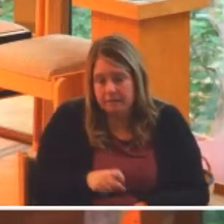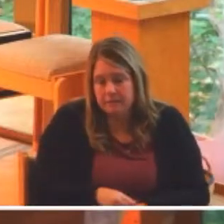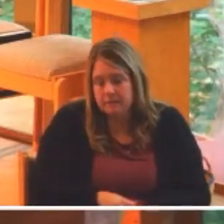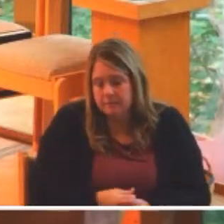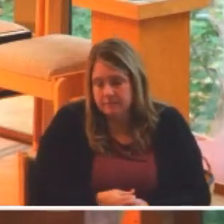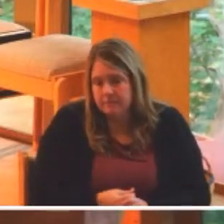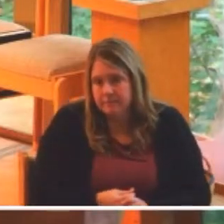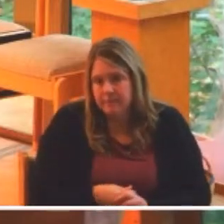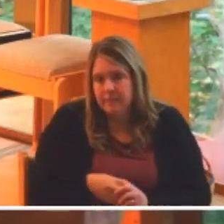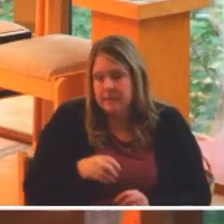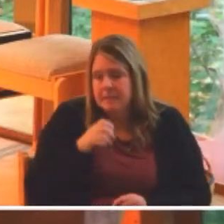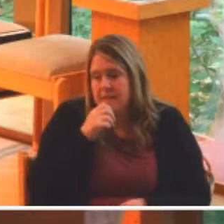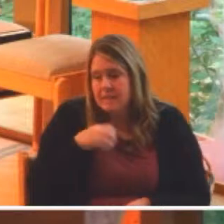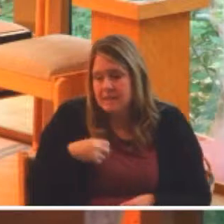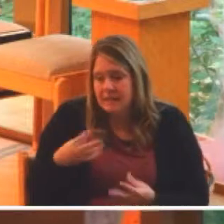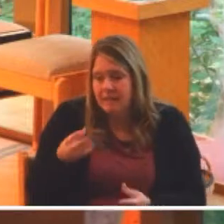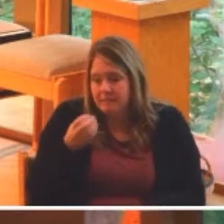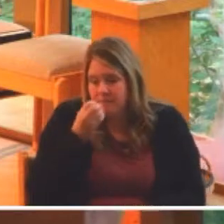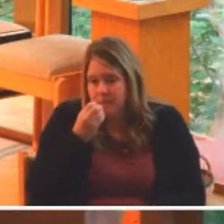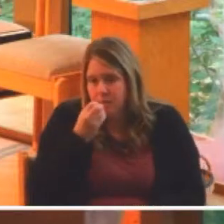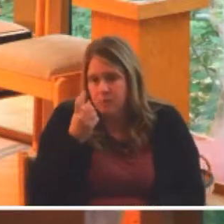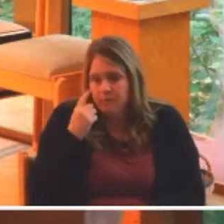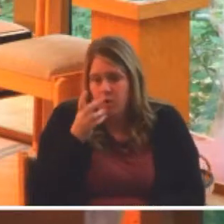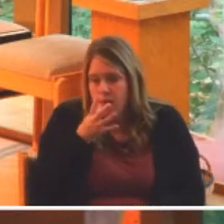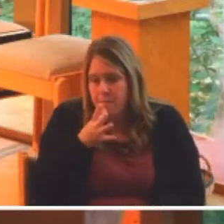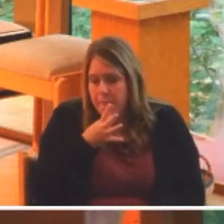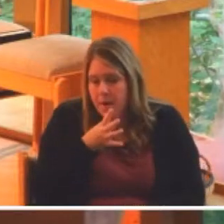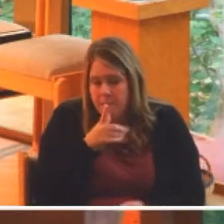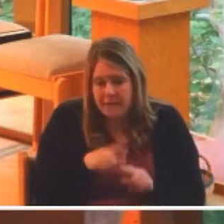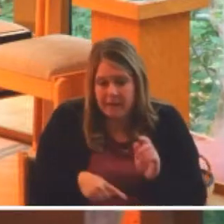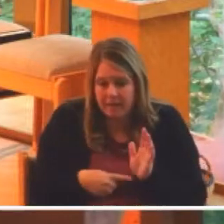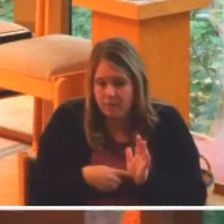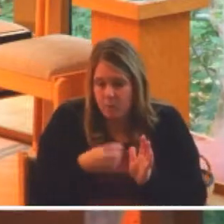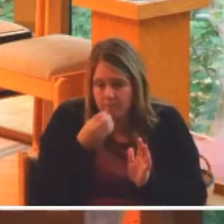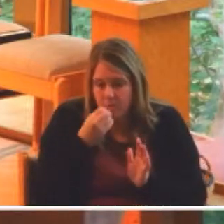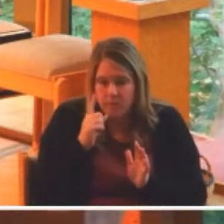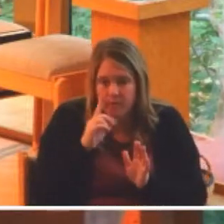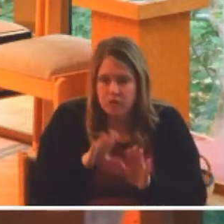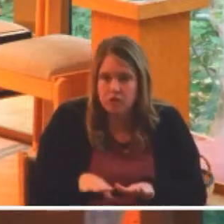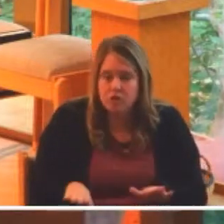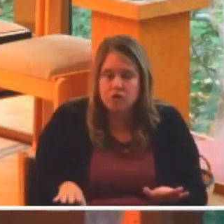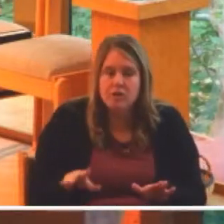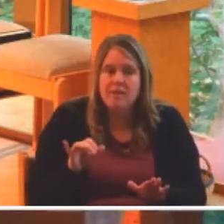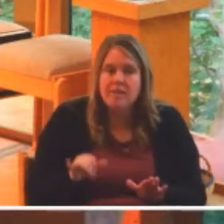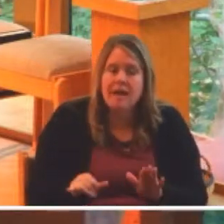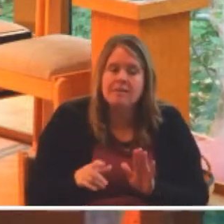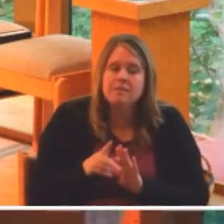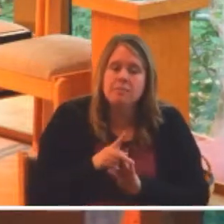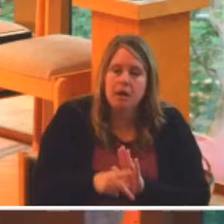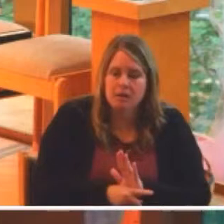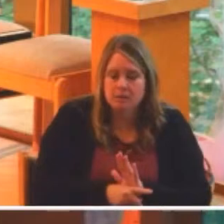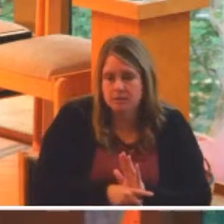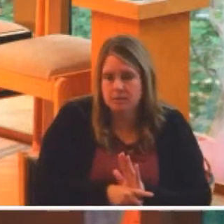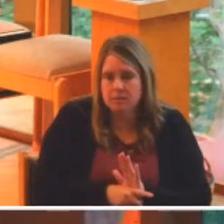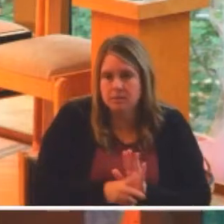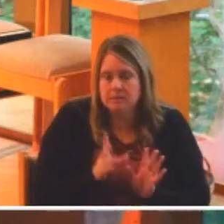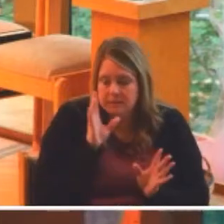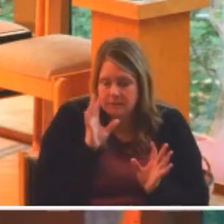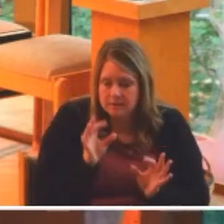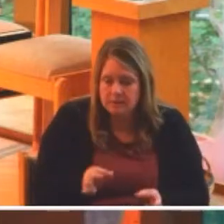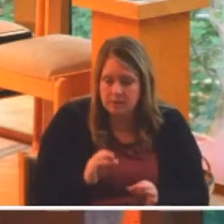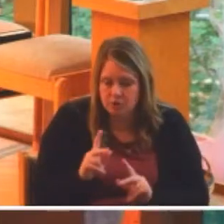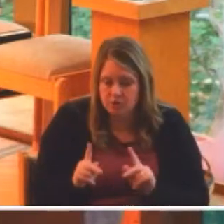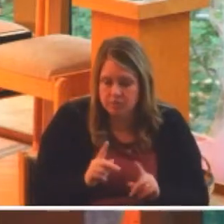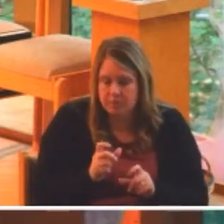can't afford food for her children. Those are policy questions. Those are decisions that people make. They walk into halls of